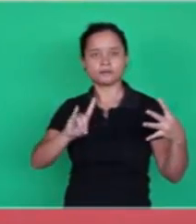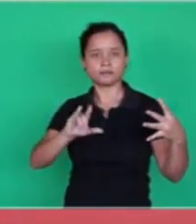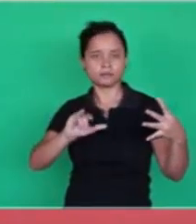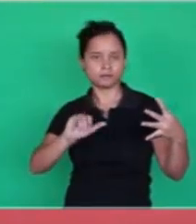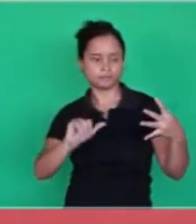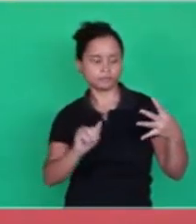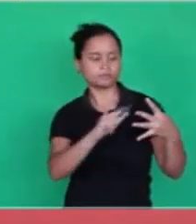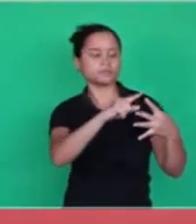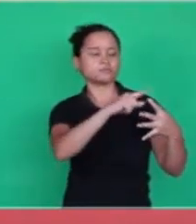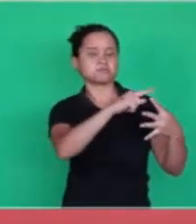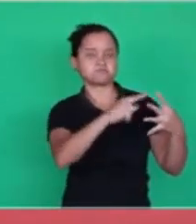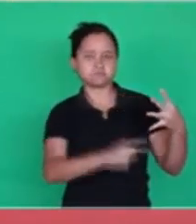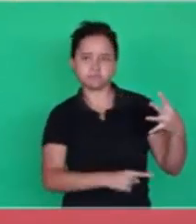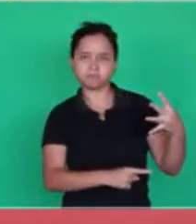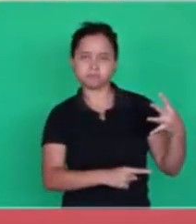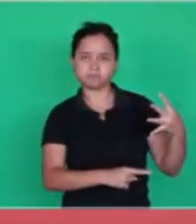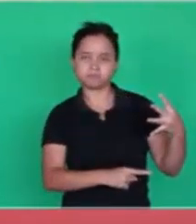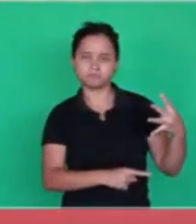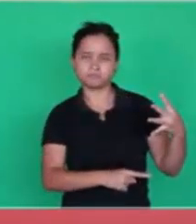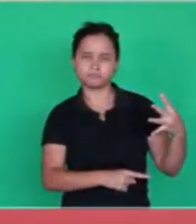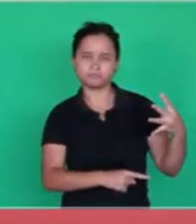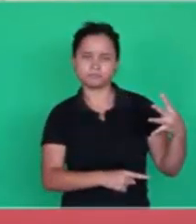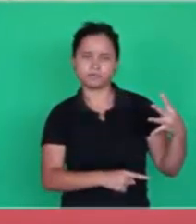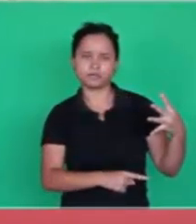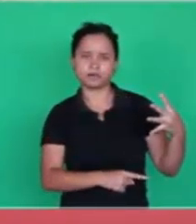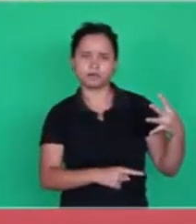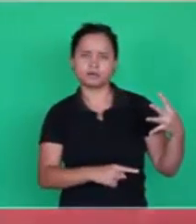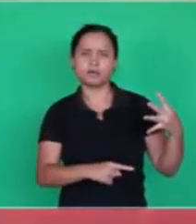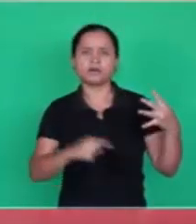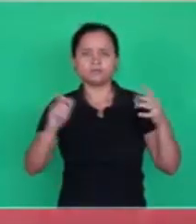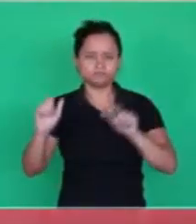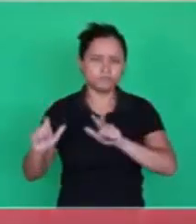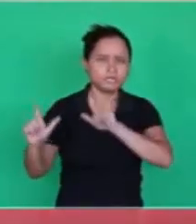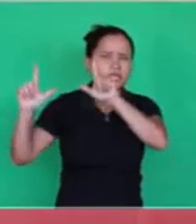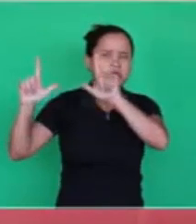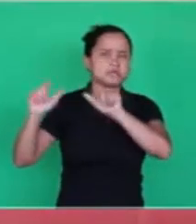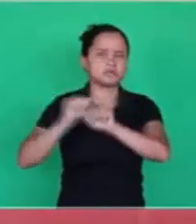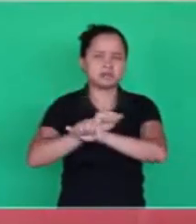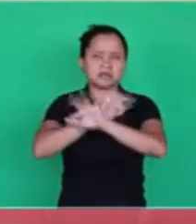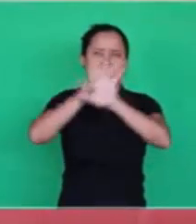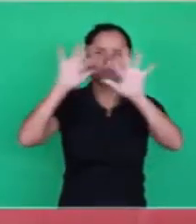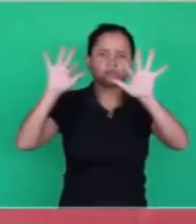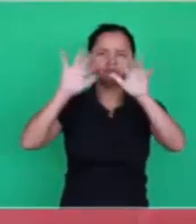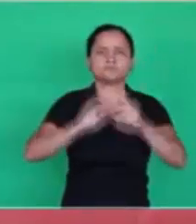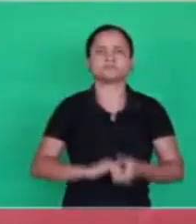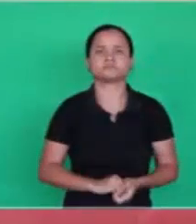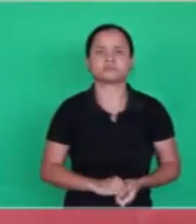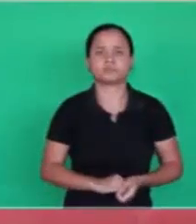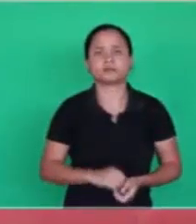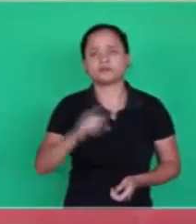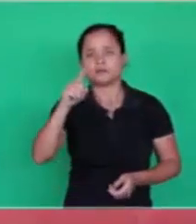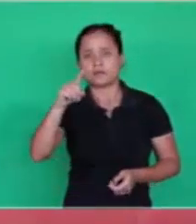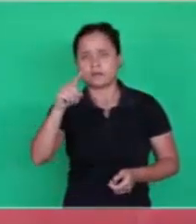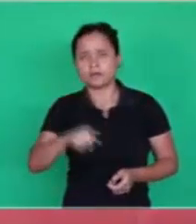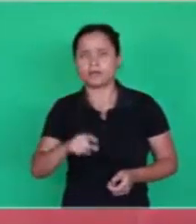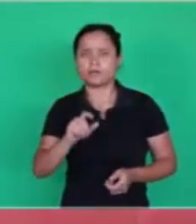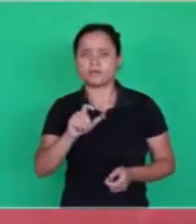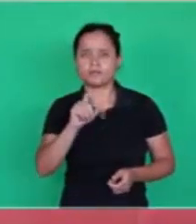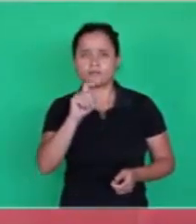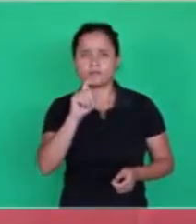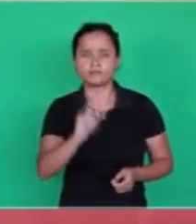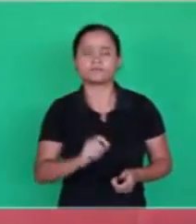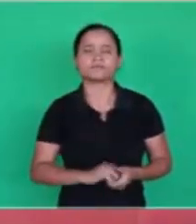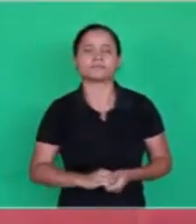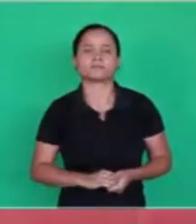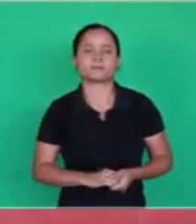talking about the universe of the creative work. So look here. It's all here. So this work of creation,